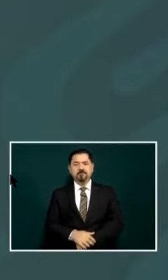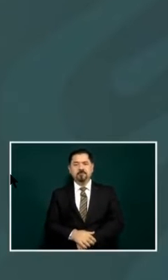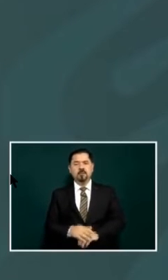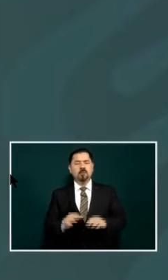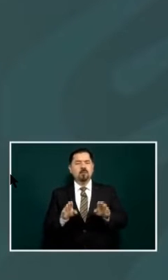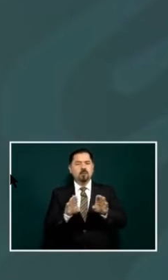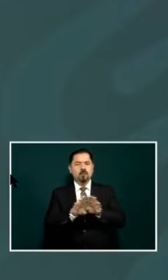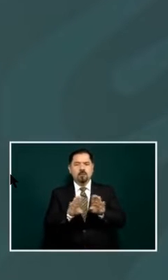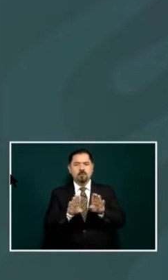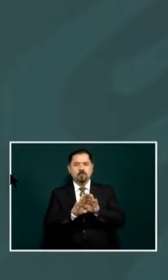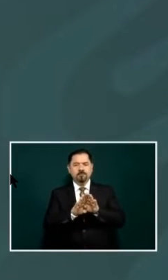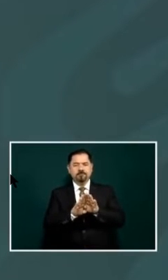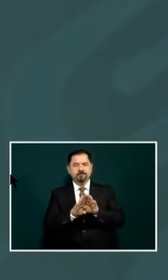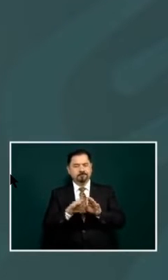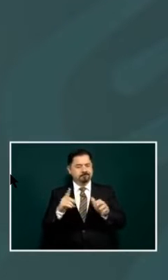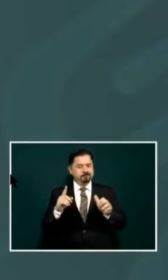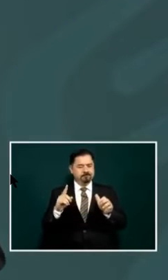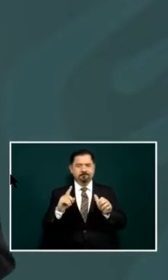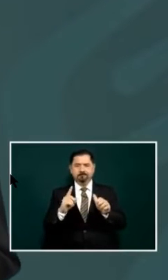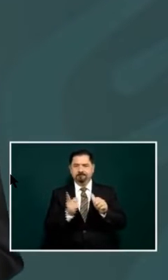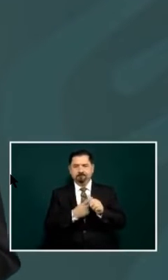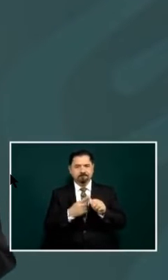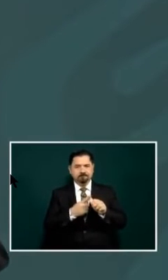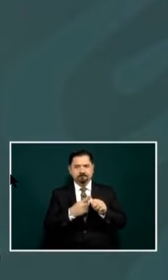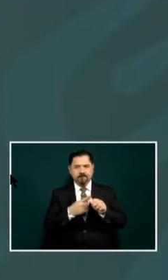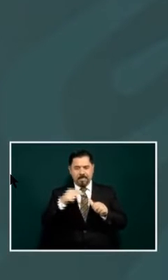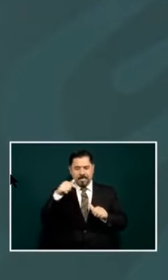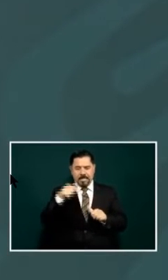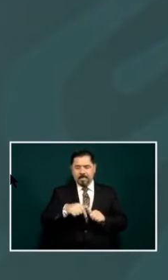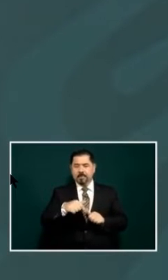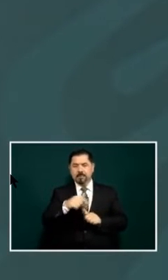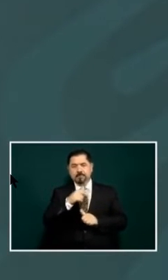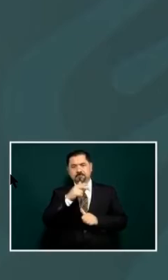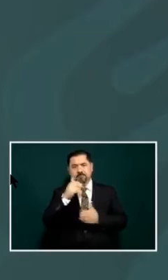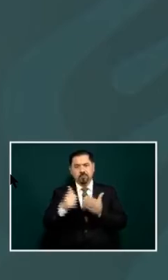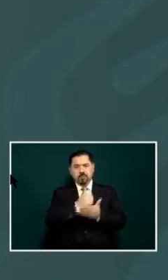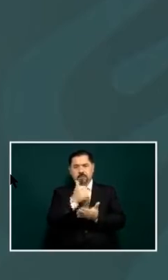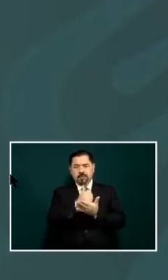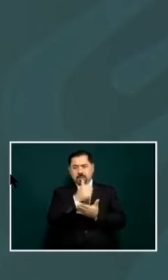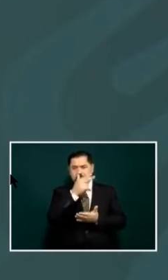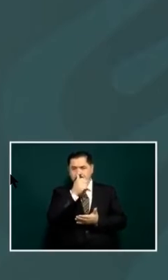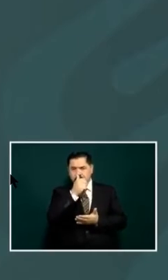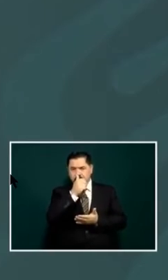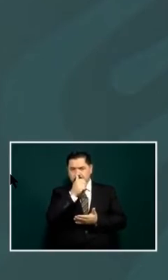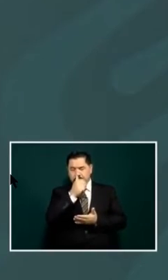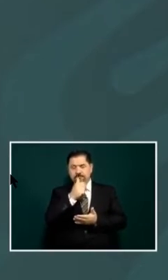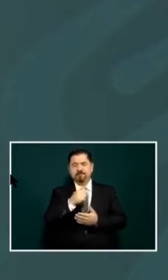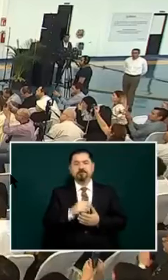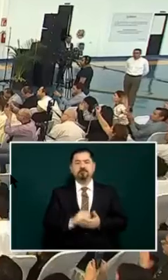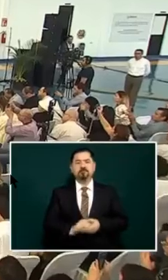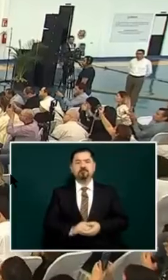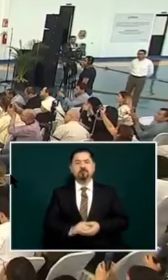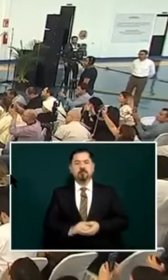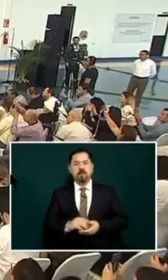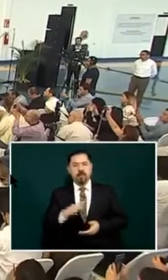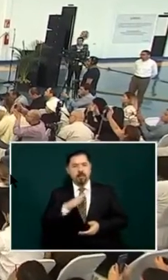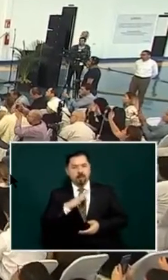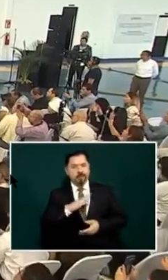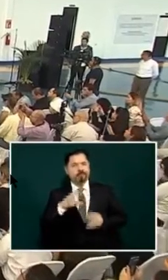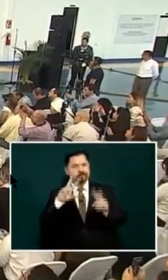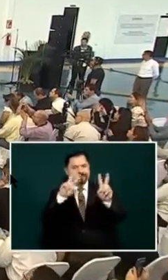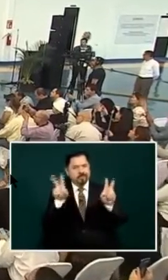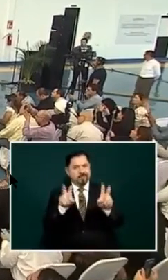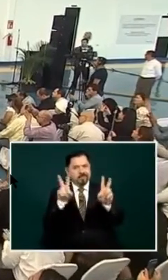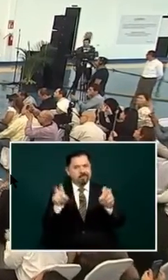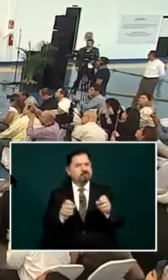we are going to try from Hermosillo Sonora four matters